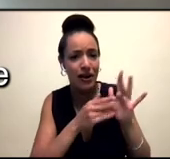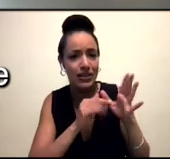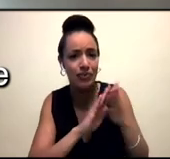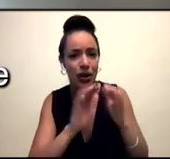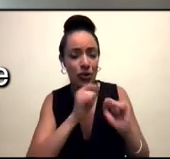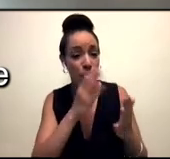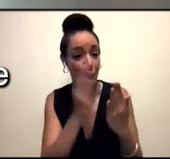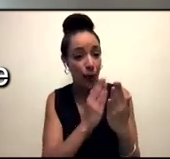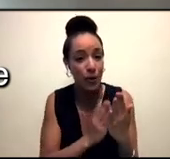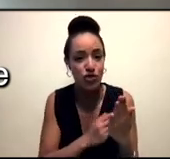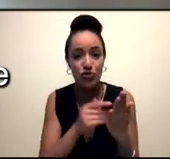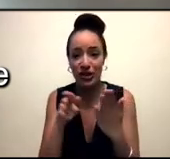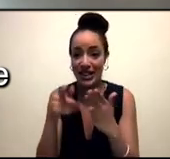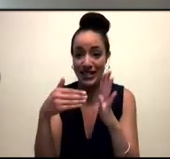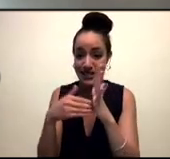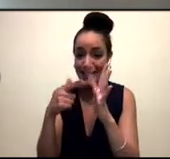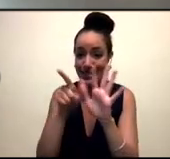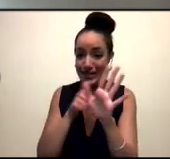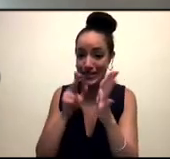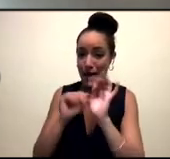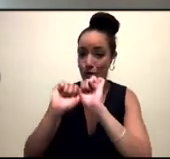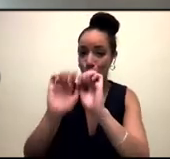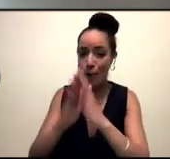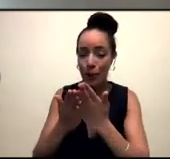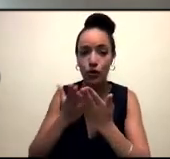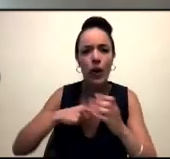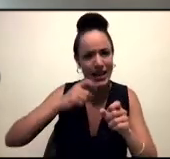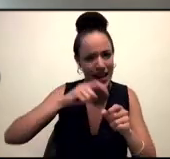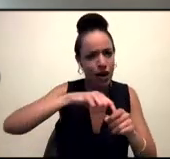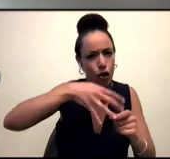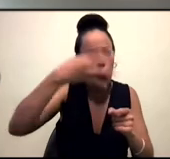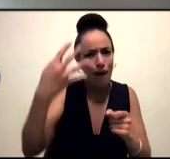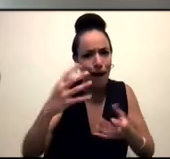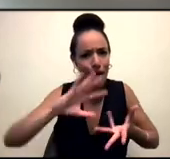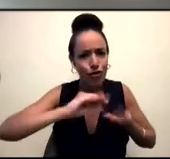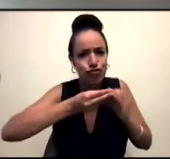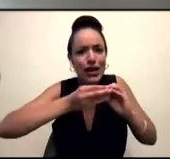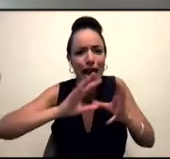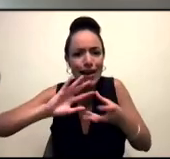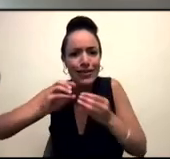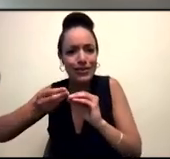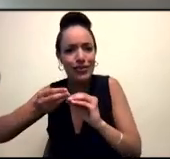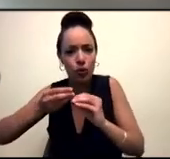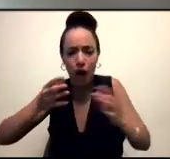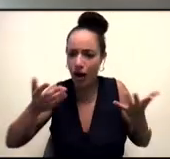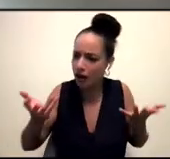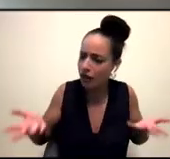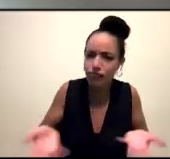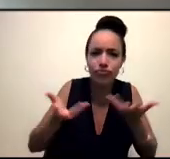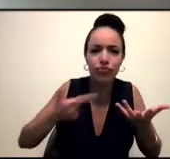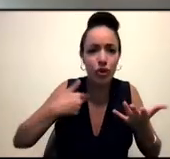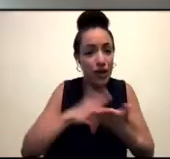and your books, like we need queer creatives who are out there pushing out, you know, it's just so important. So yeah, all power to you guys.